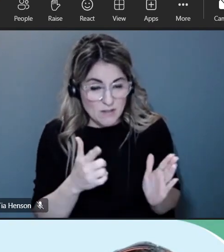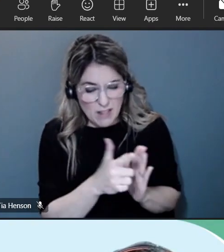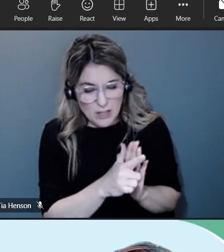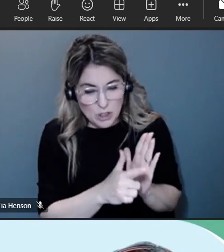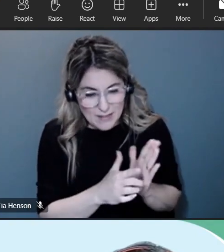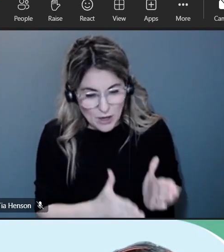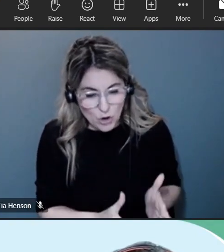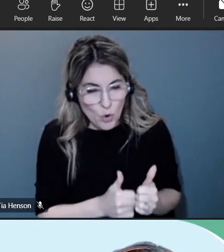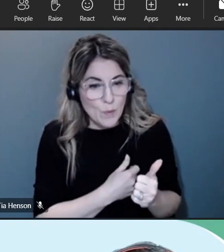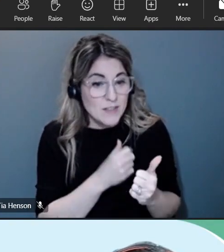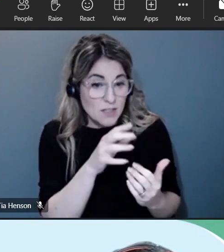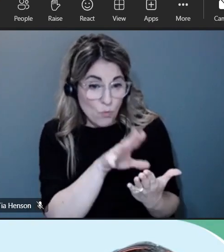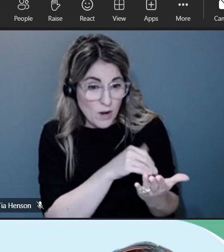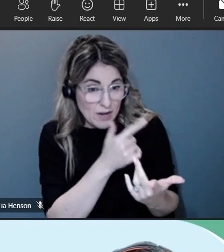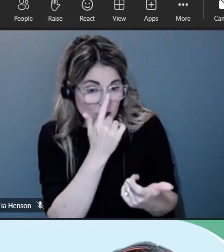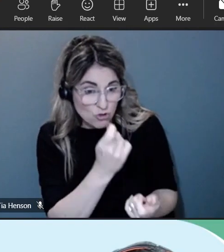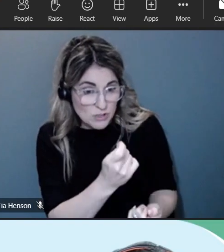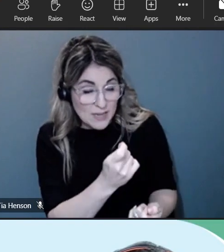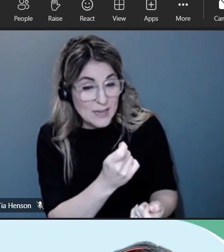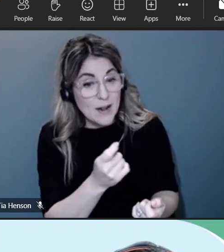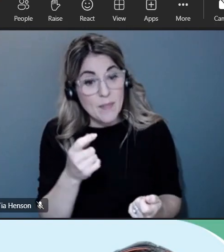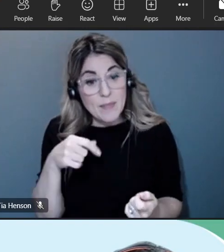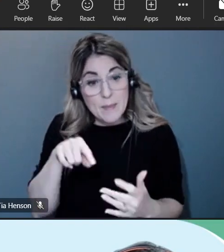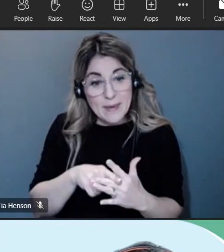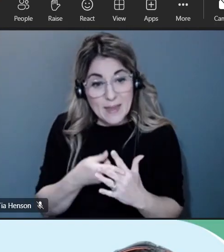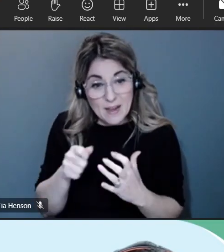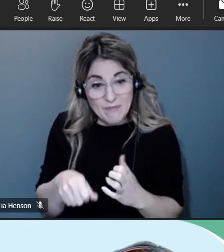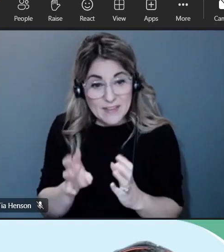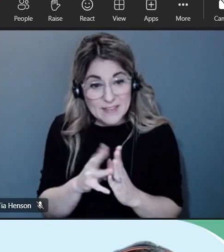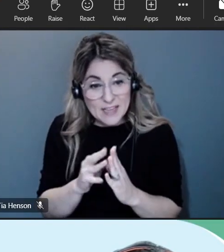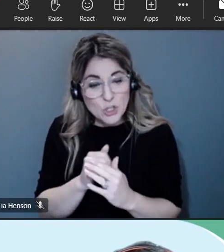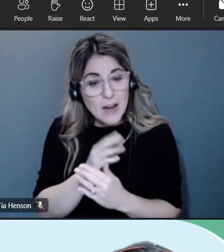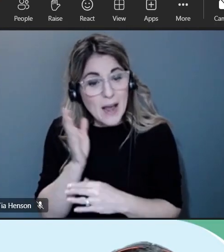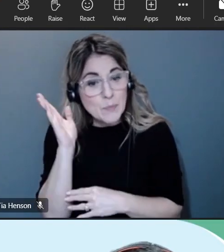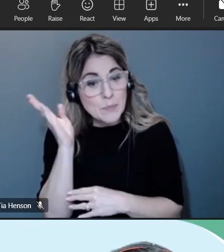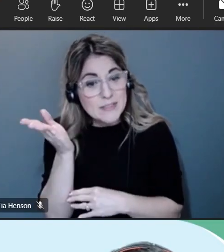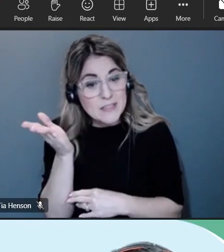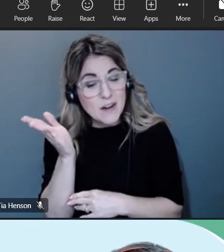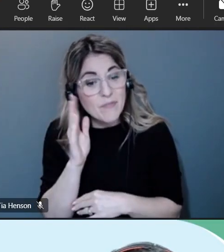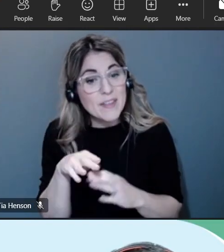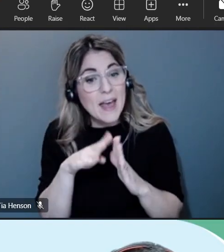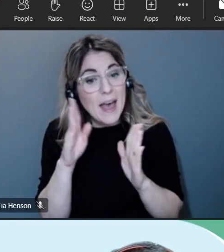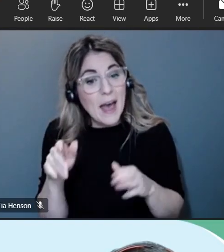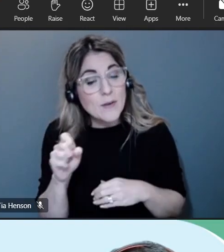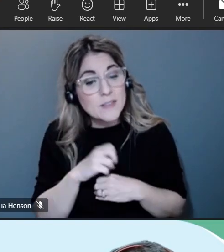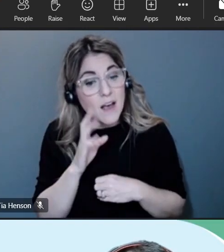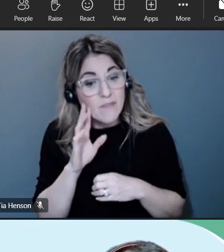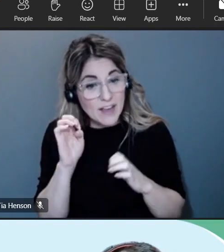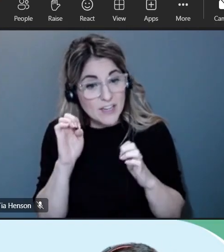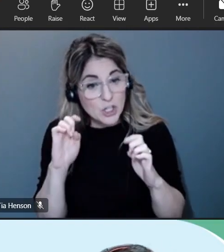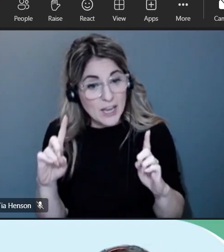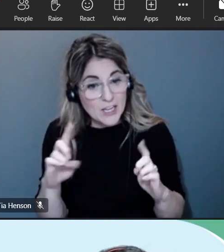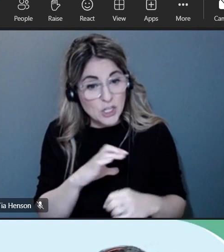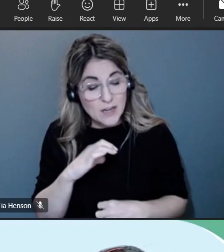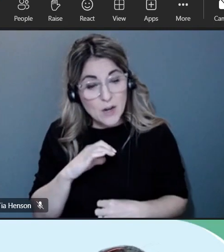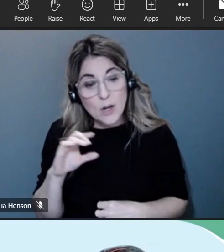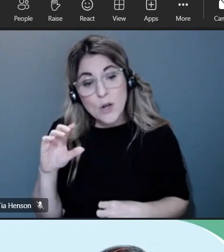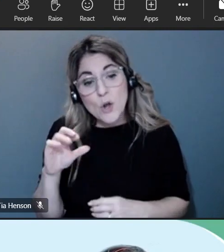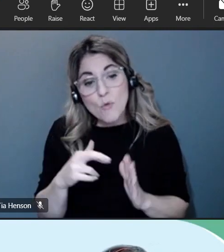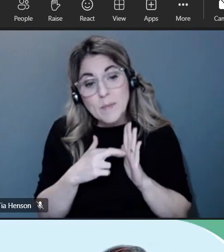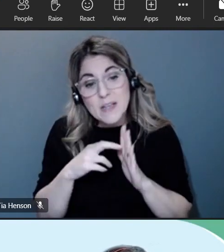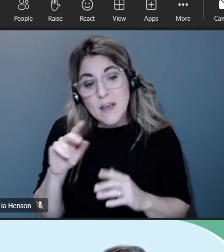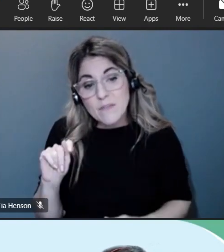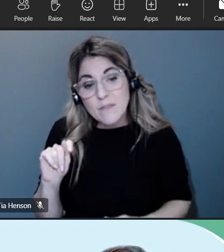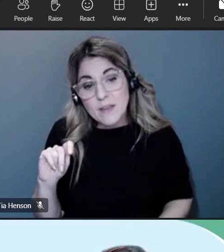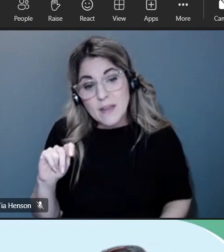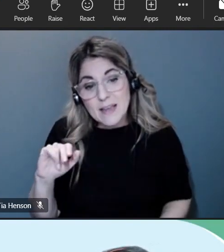beginning of this session i also presented on it to the house education committee representative tipton has introduced a bill designed